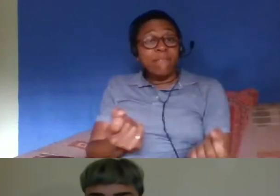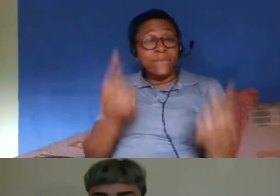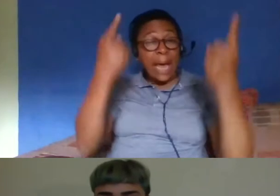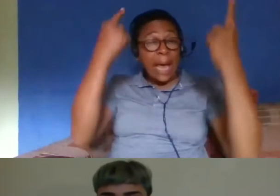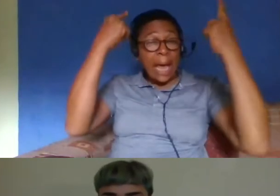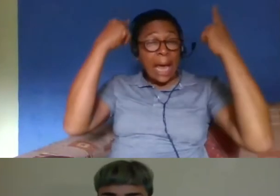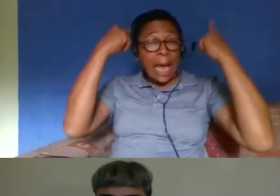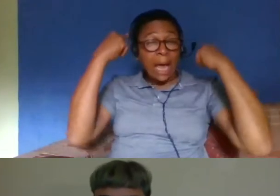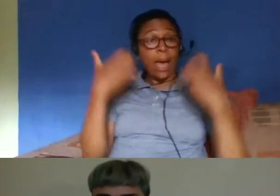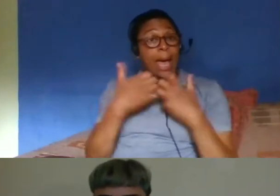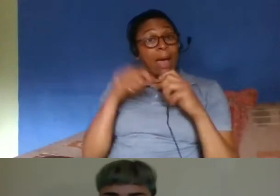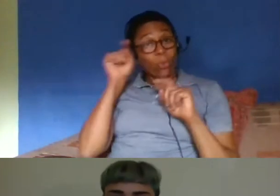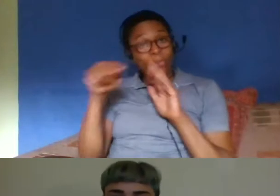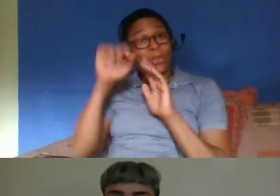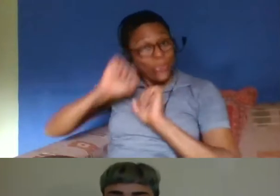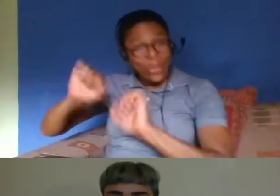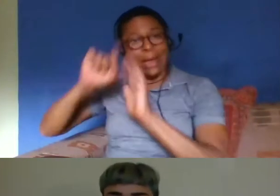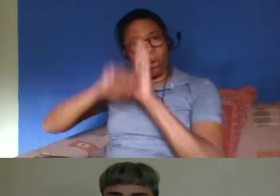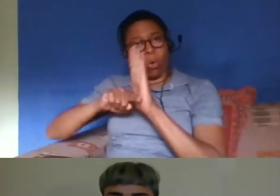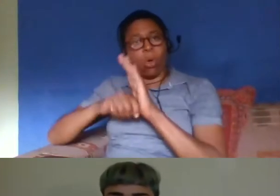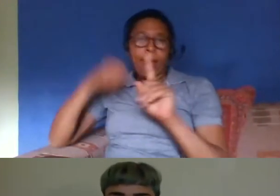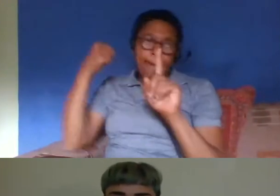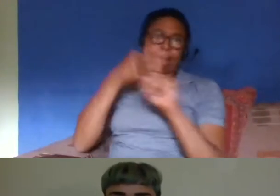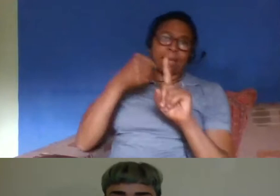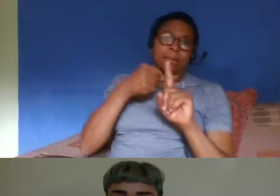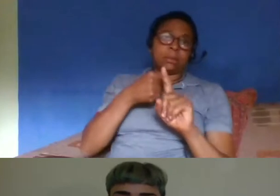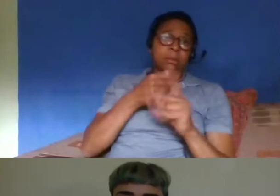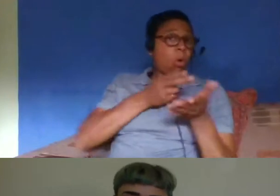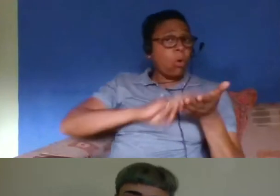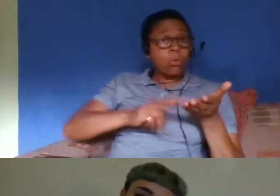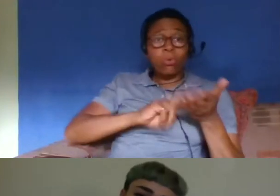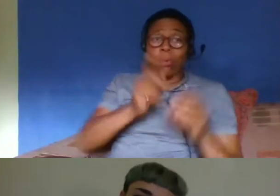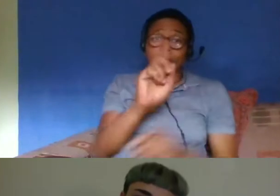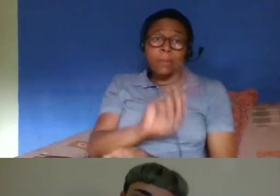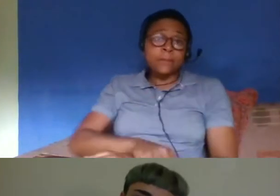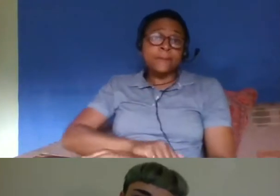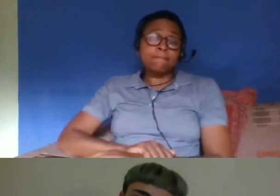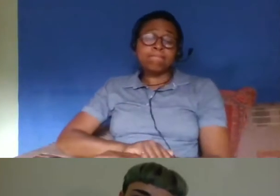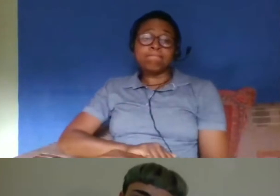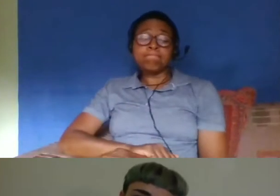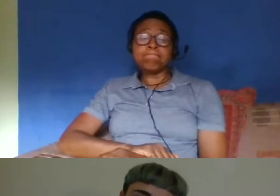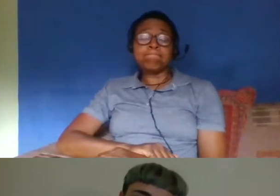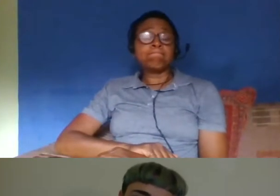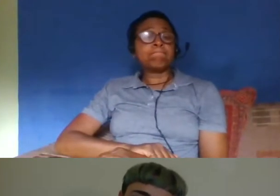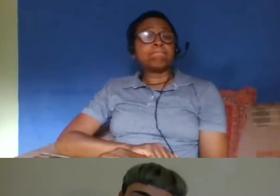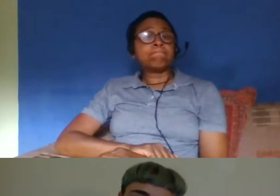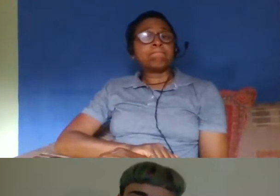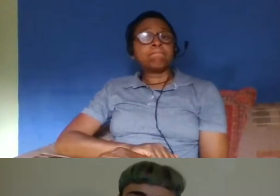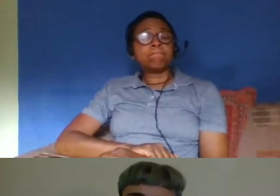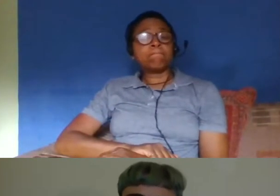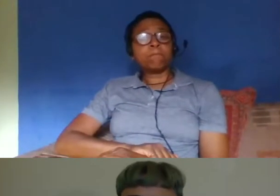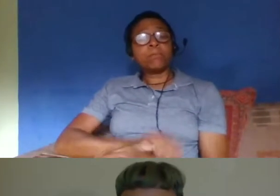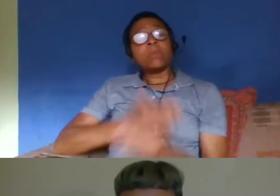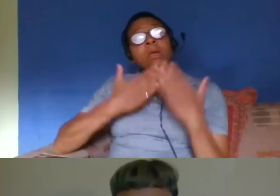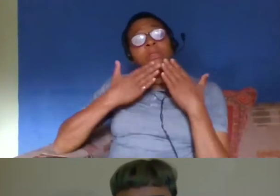thank you we've got